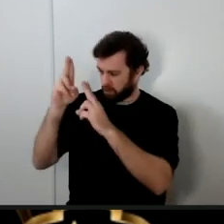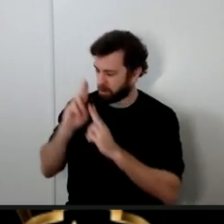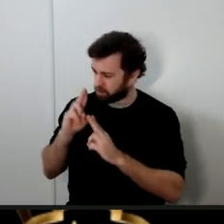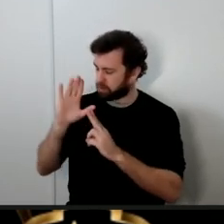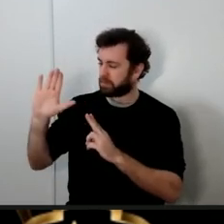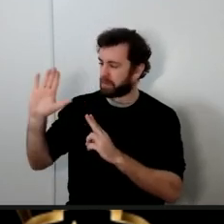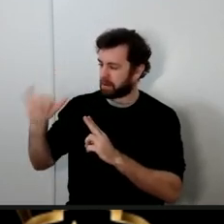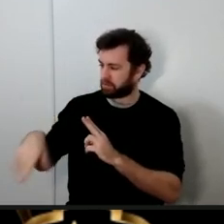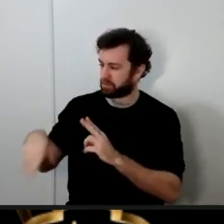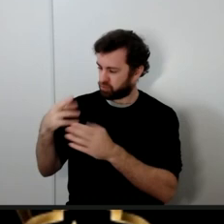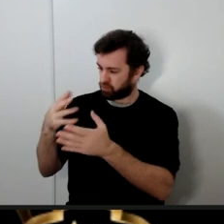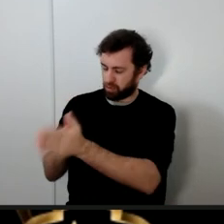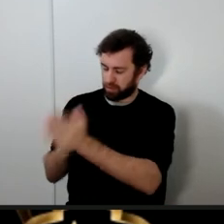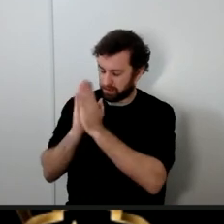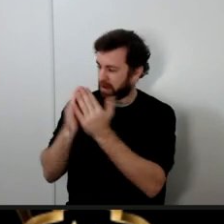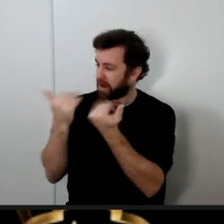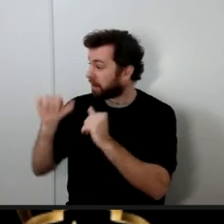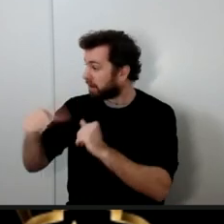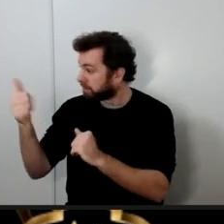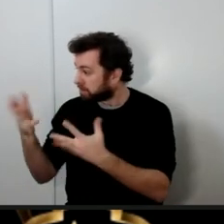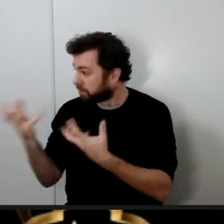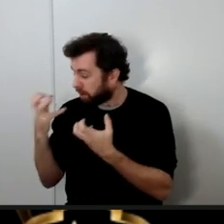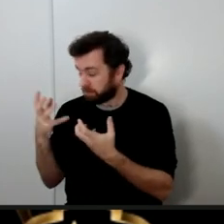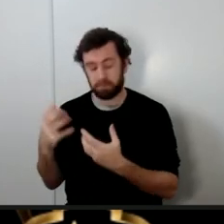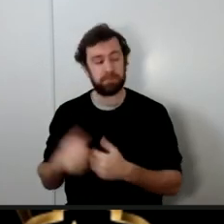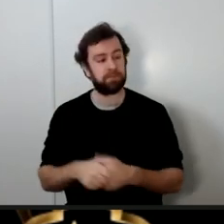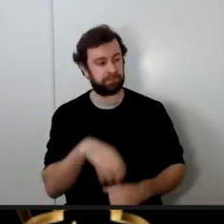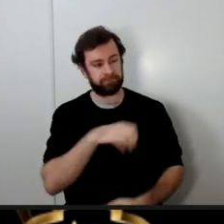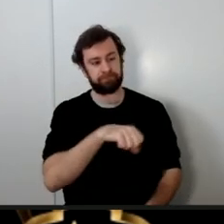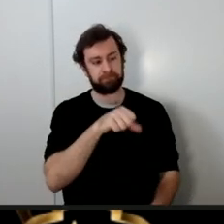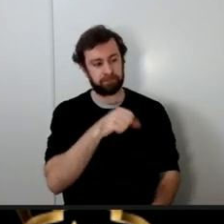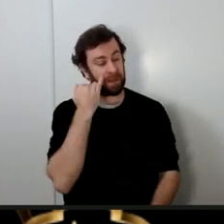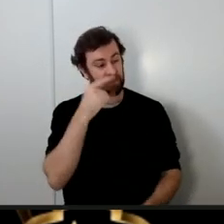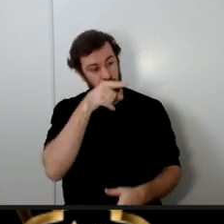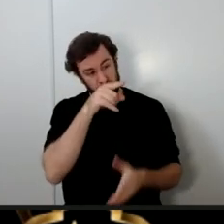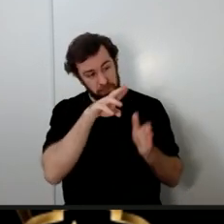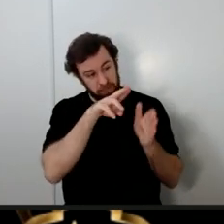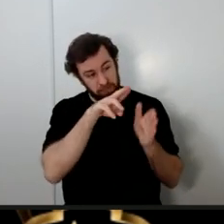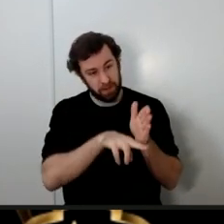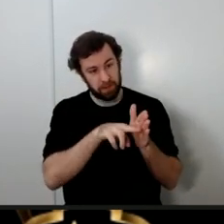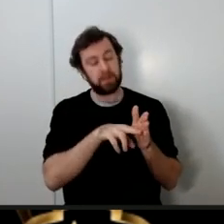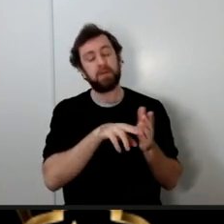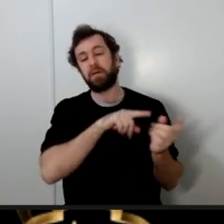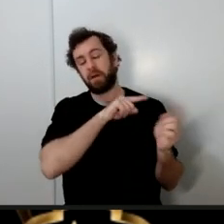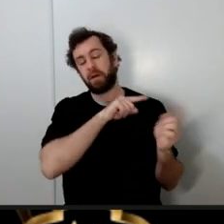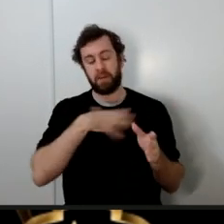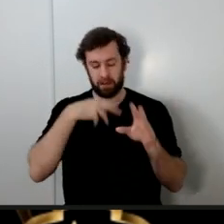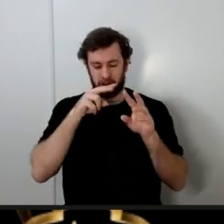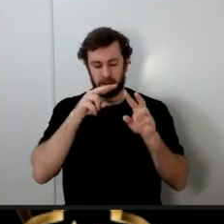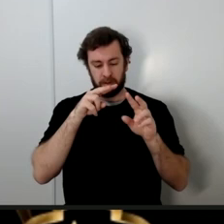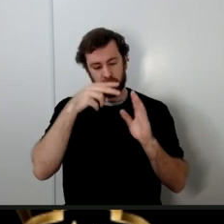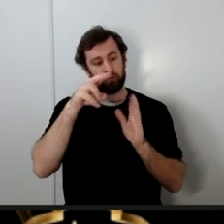else yes when you bury me come on my grave and read the Quran